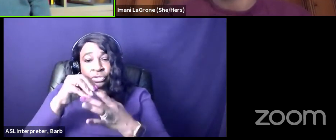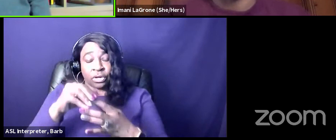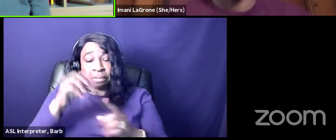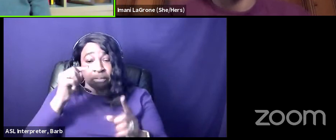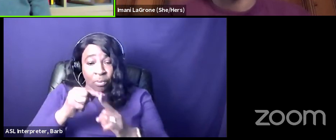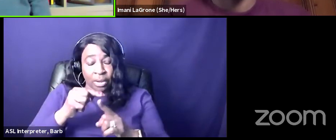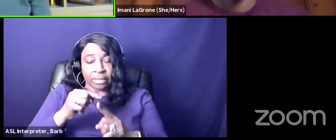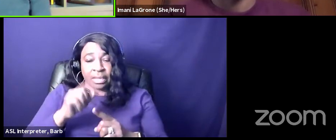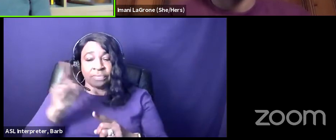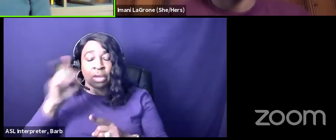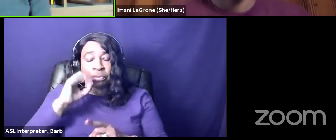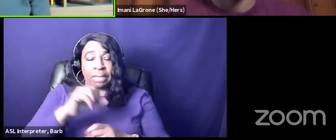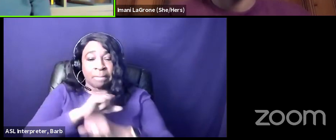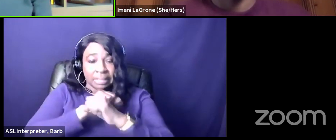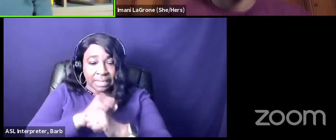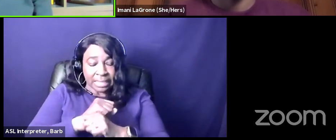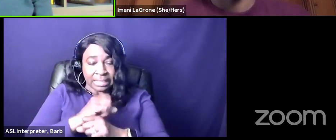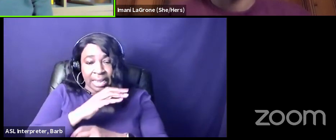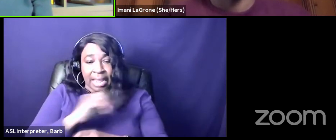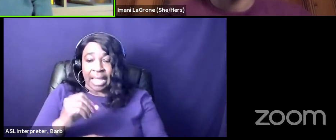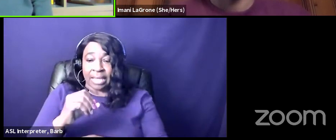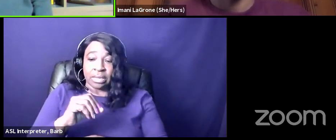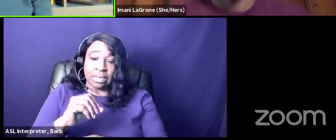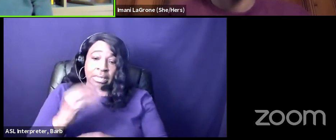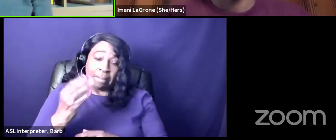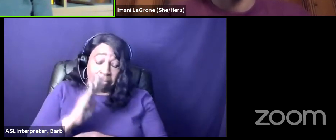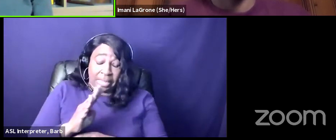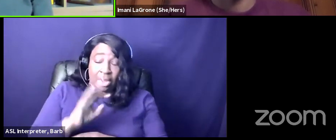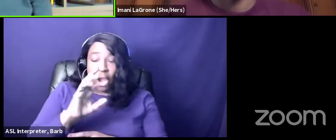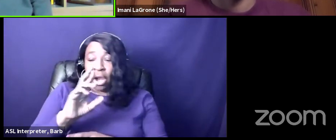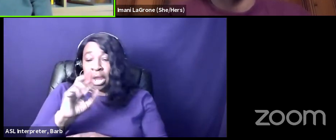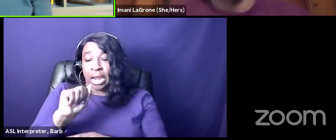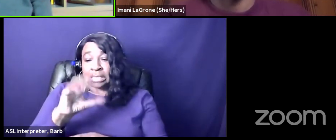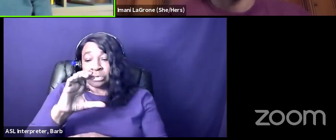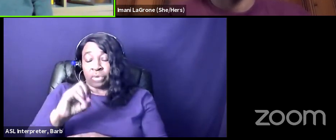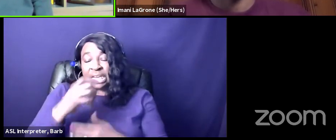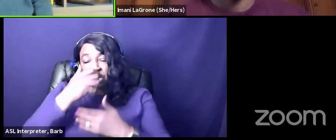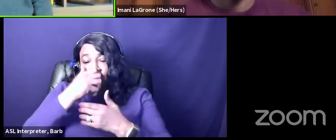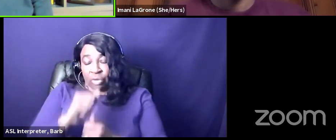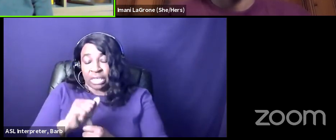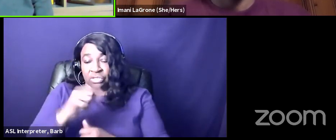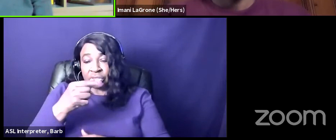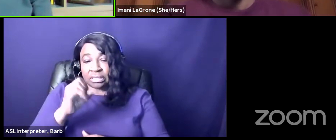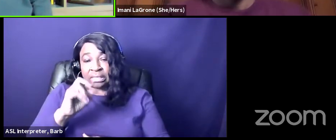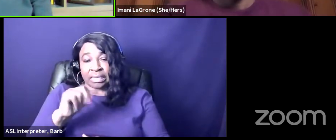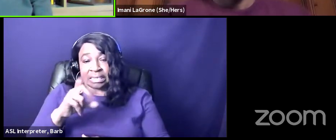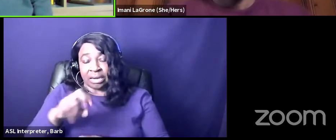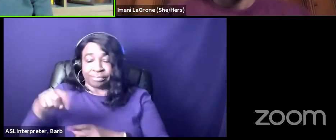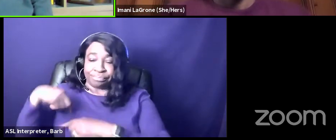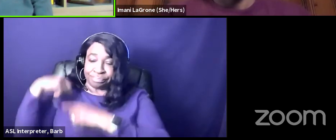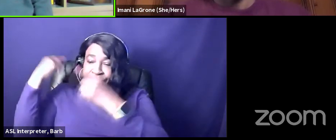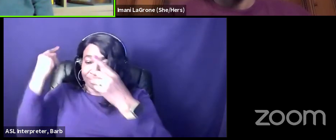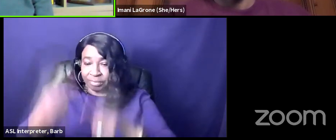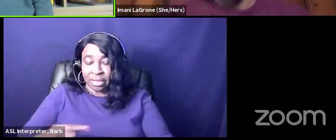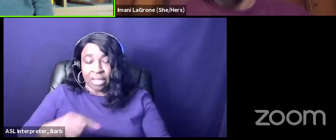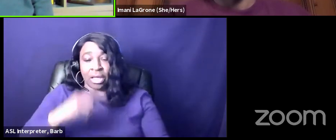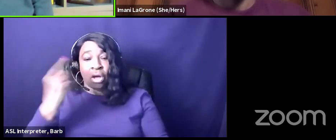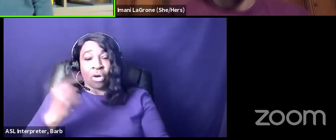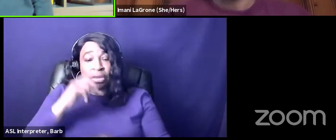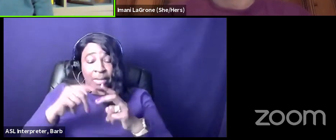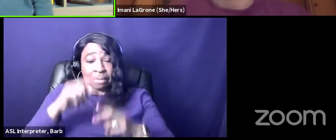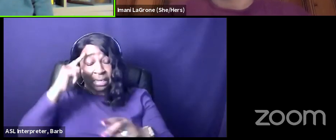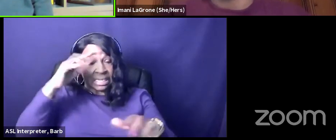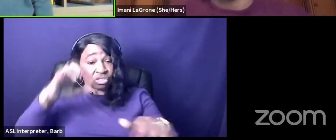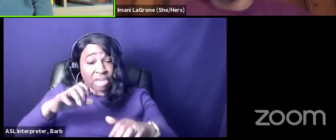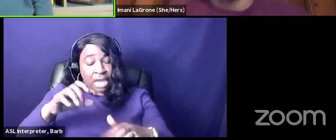and b race trumps gender and it has and it continues to do so and i think the only people who are shocked are social scientists